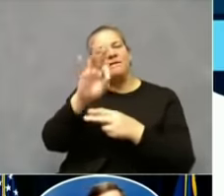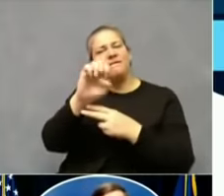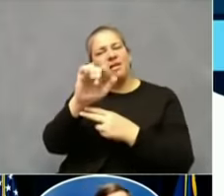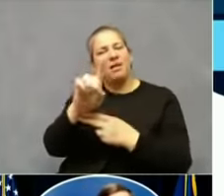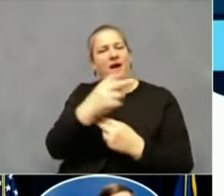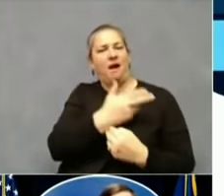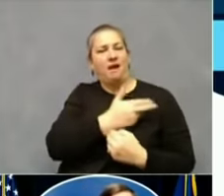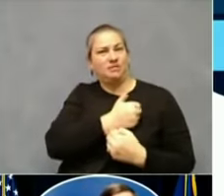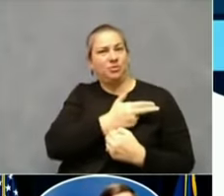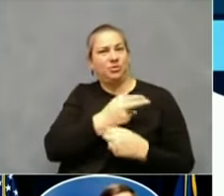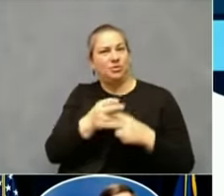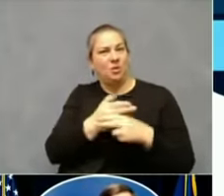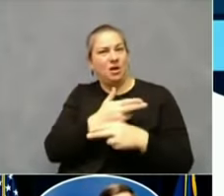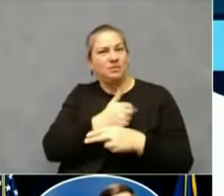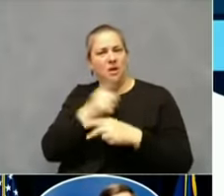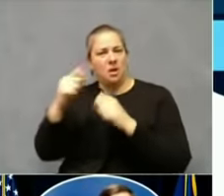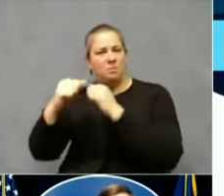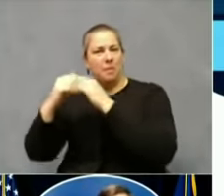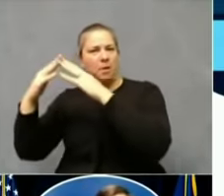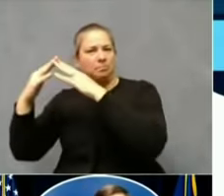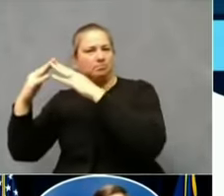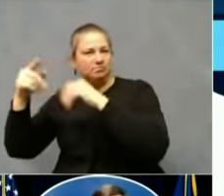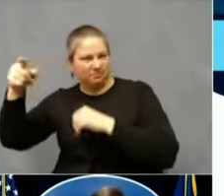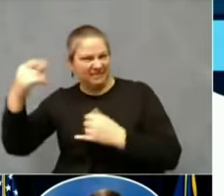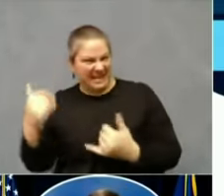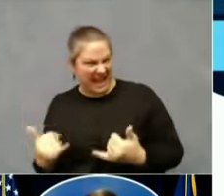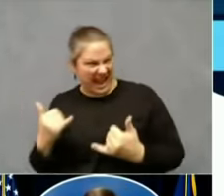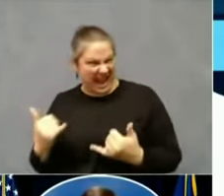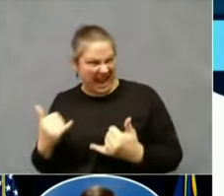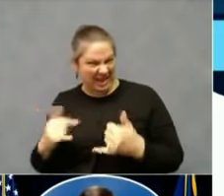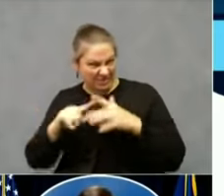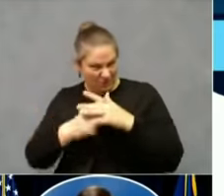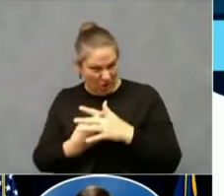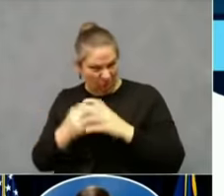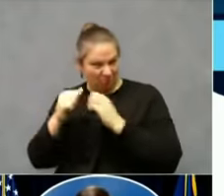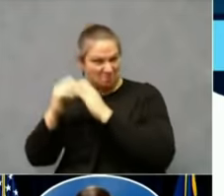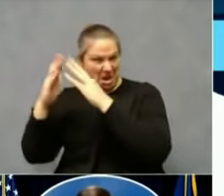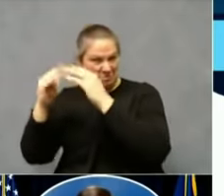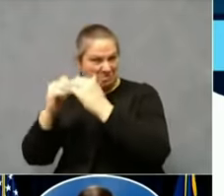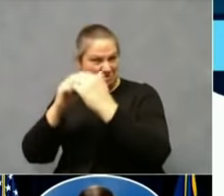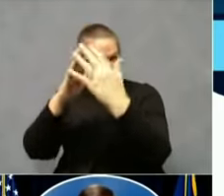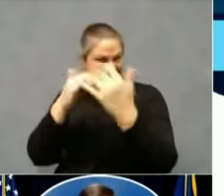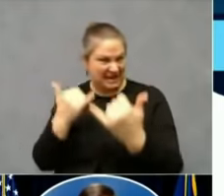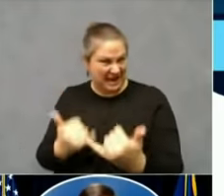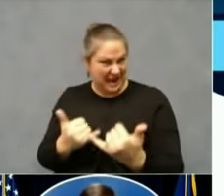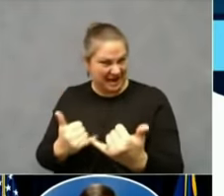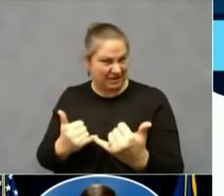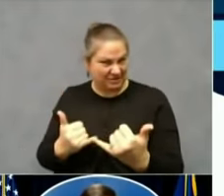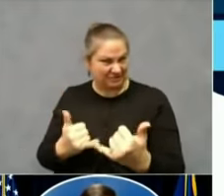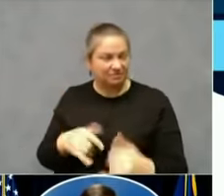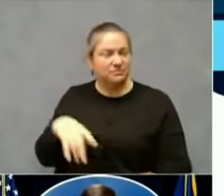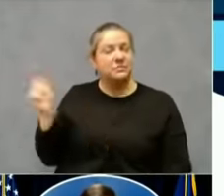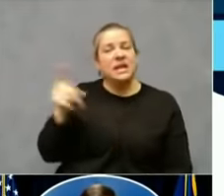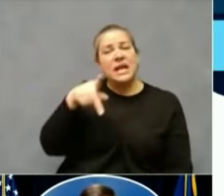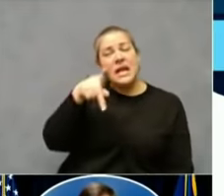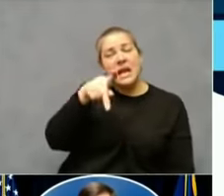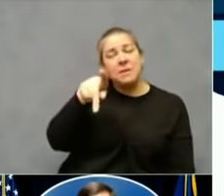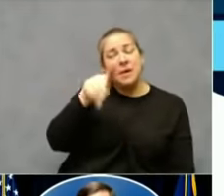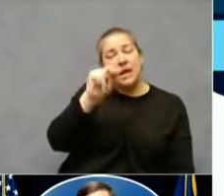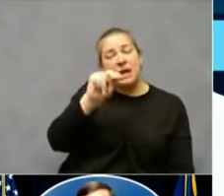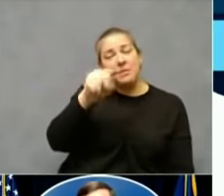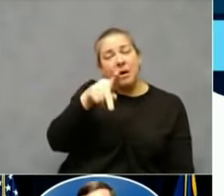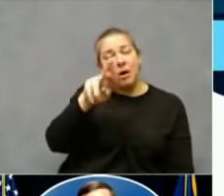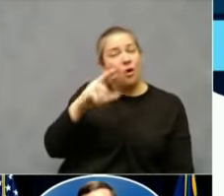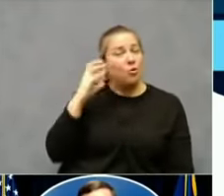six days ago, I think. At that time, almost a week ago, talked about over a thousand hospitals in the U.S. being critically